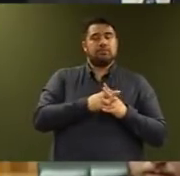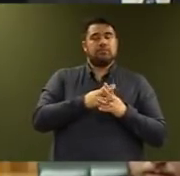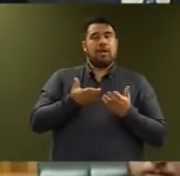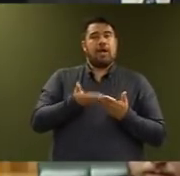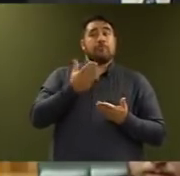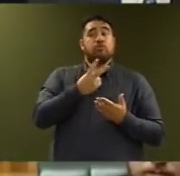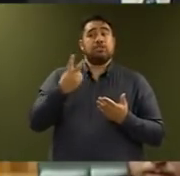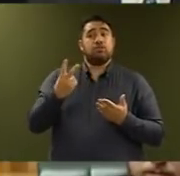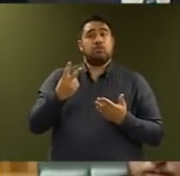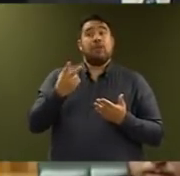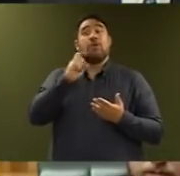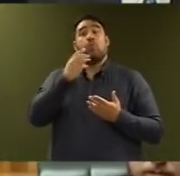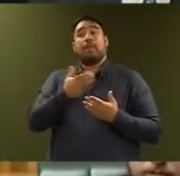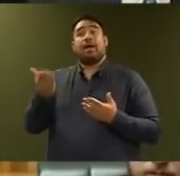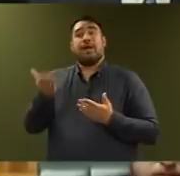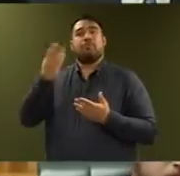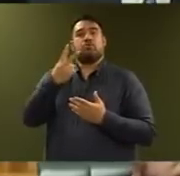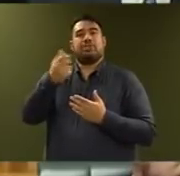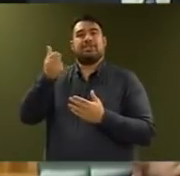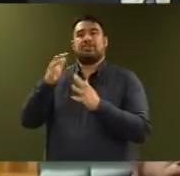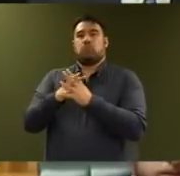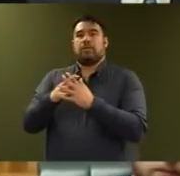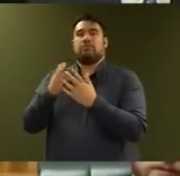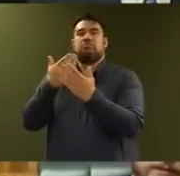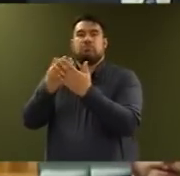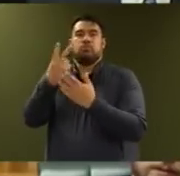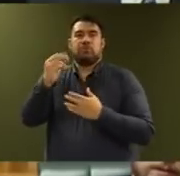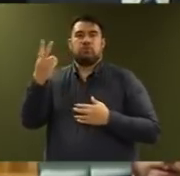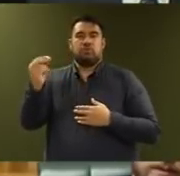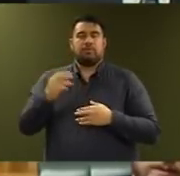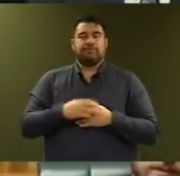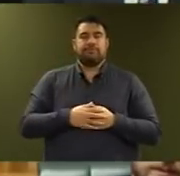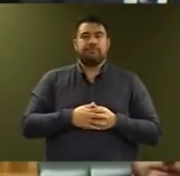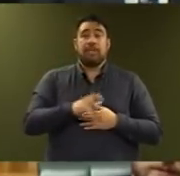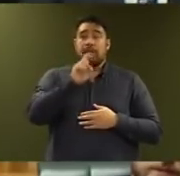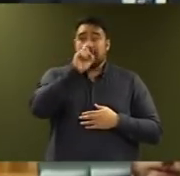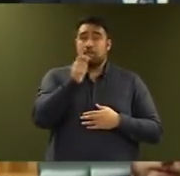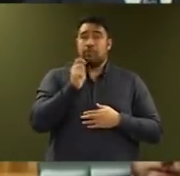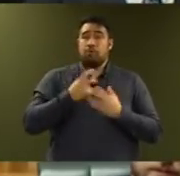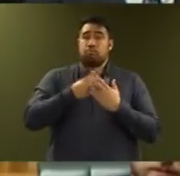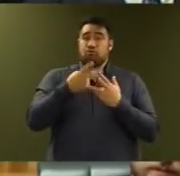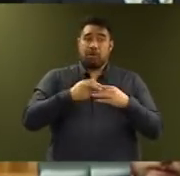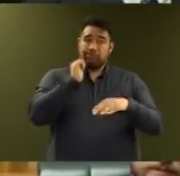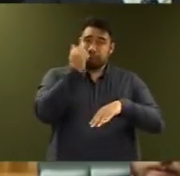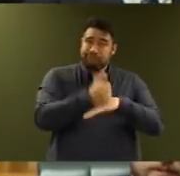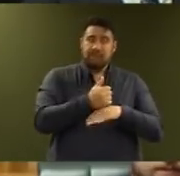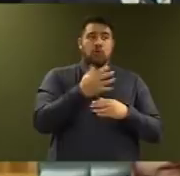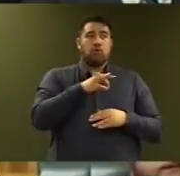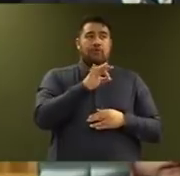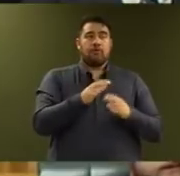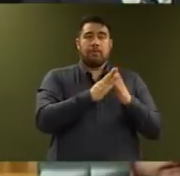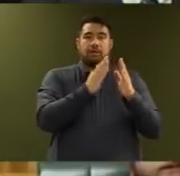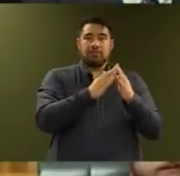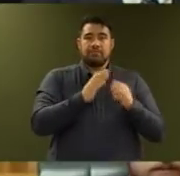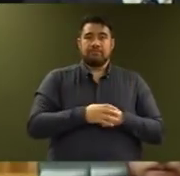by 2020. The KiwiBuild program has been established to deliver affordable housing. The Healthy Homes Guarantee Act has been passed